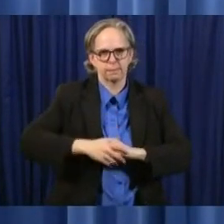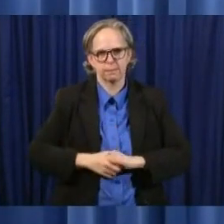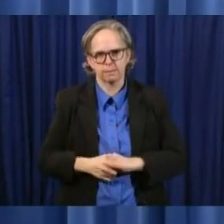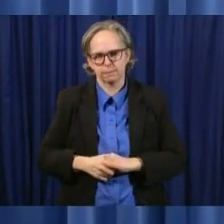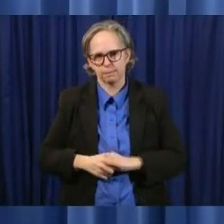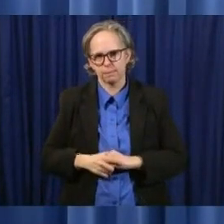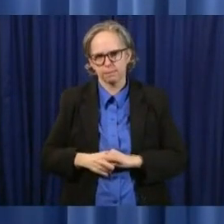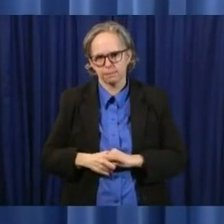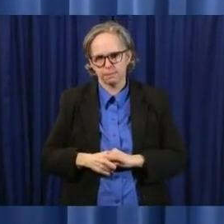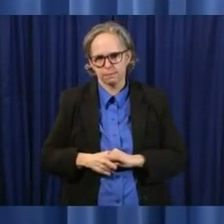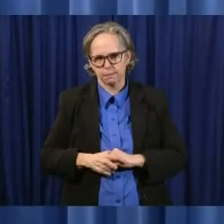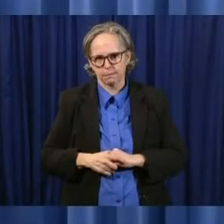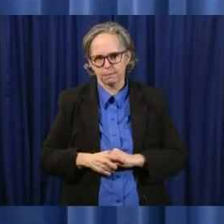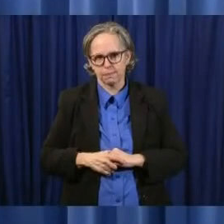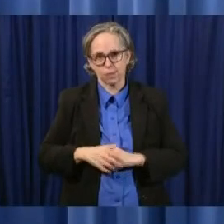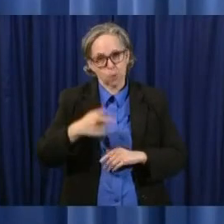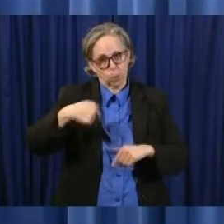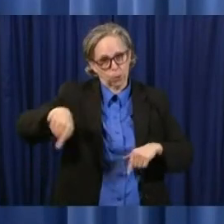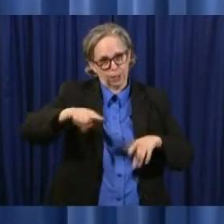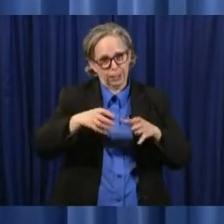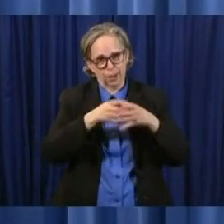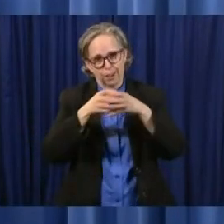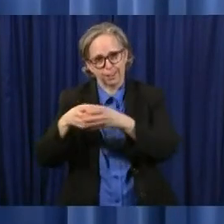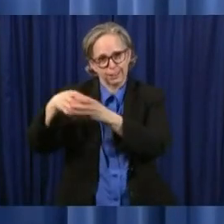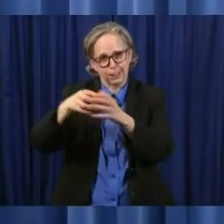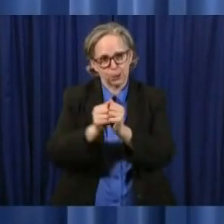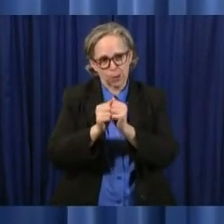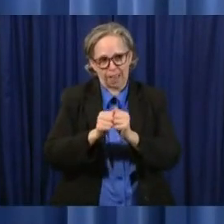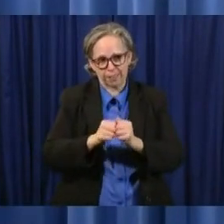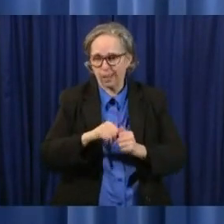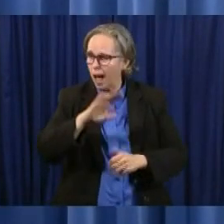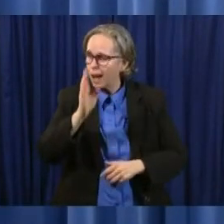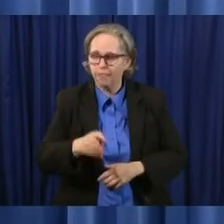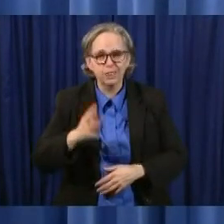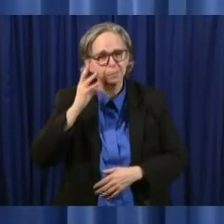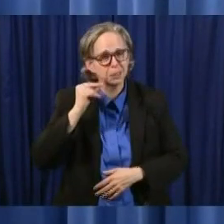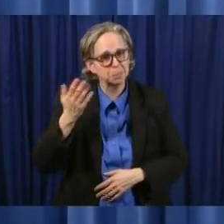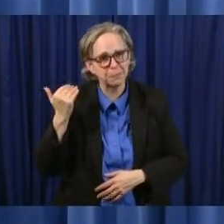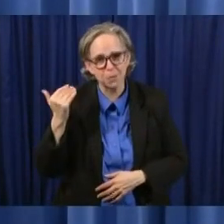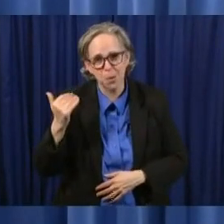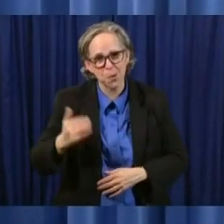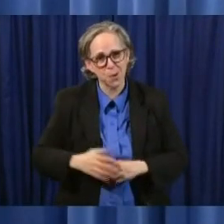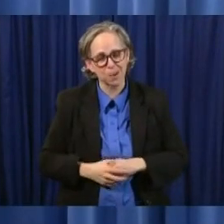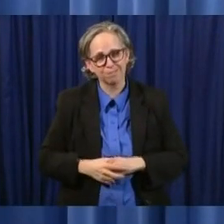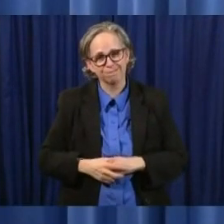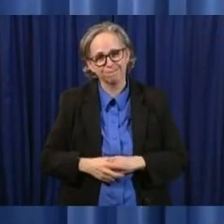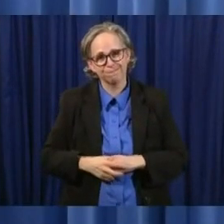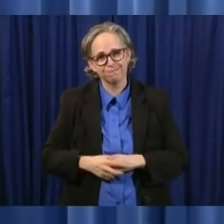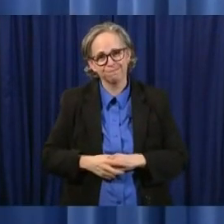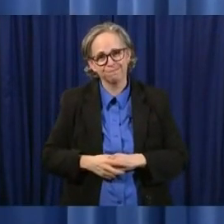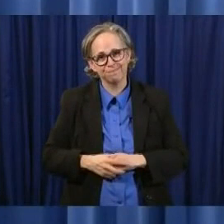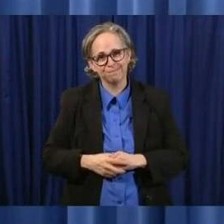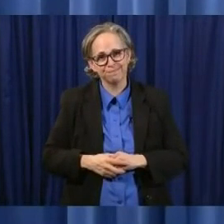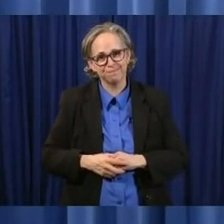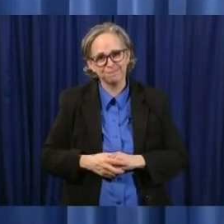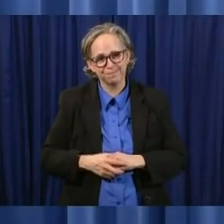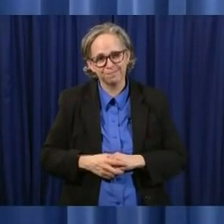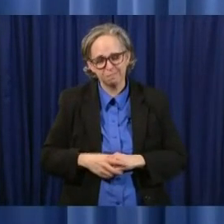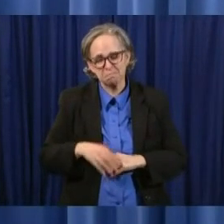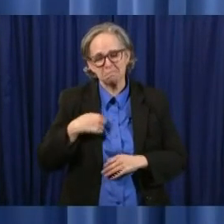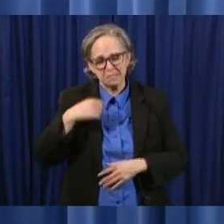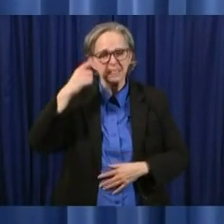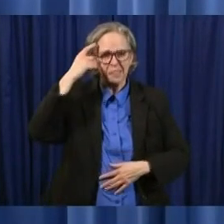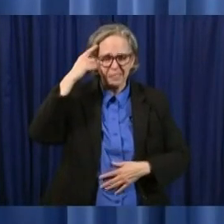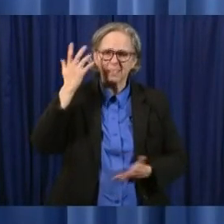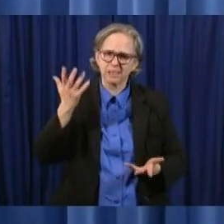we're on a journey through this this is uncharted none of us ever been here before uh but i i think as we go through it